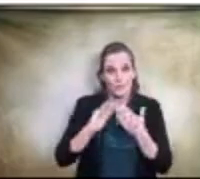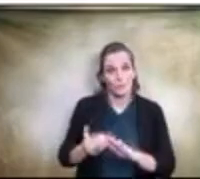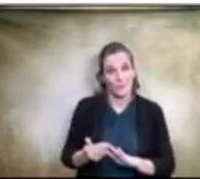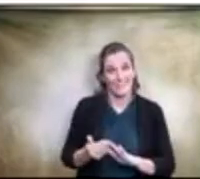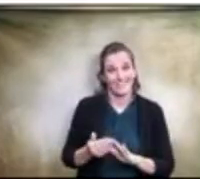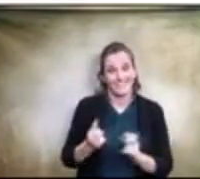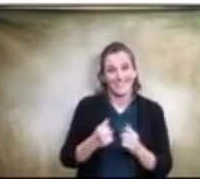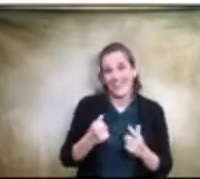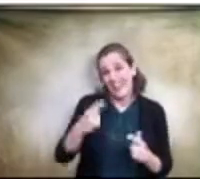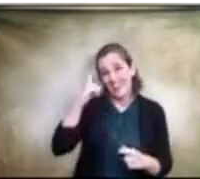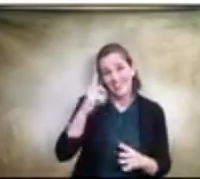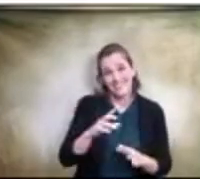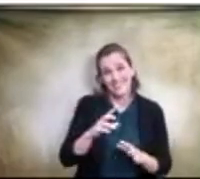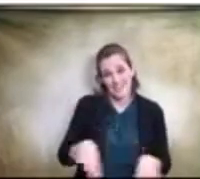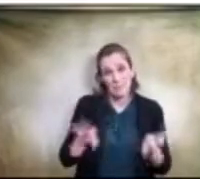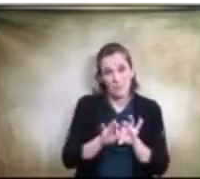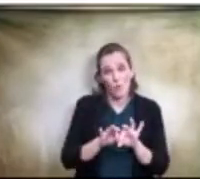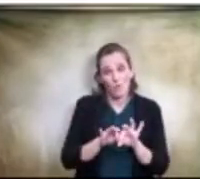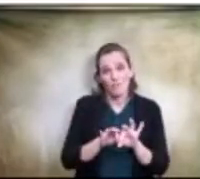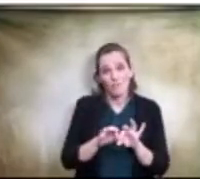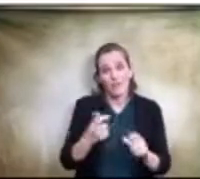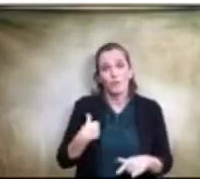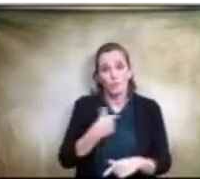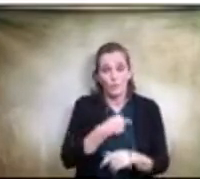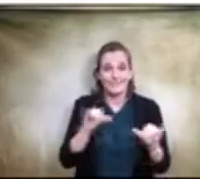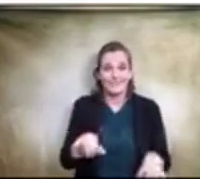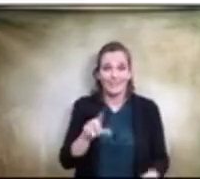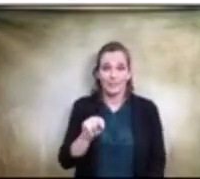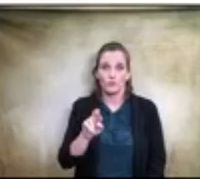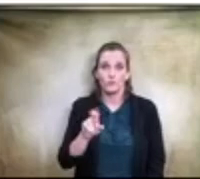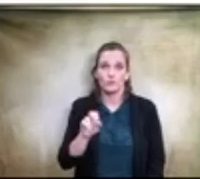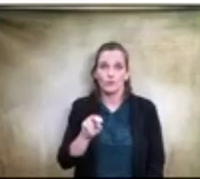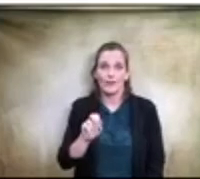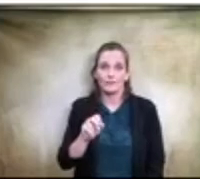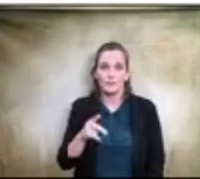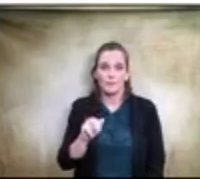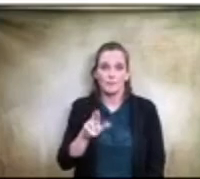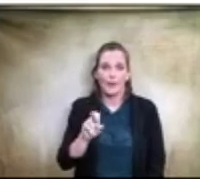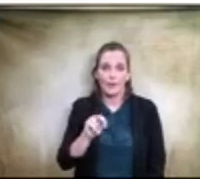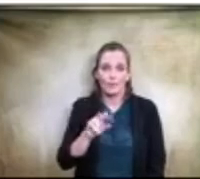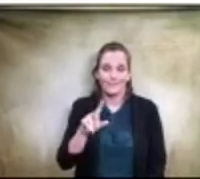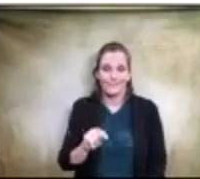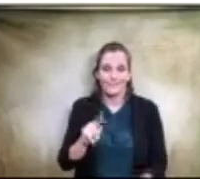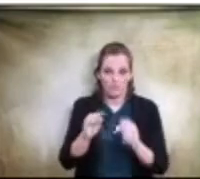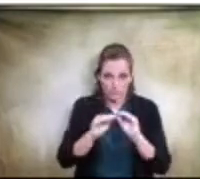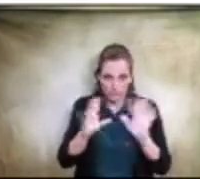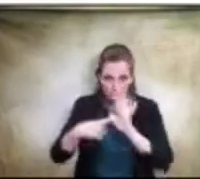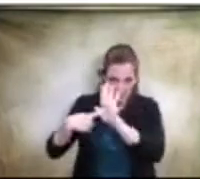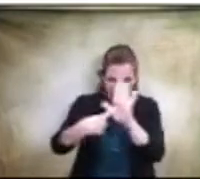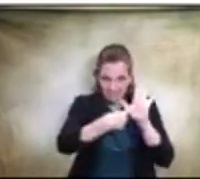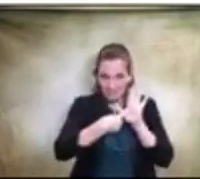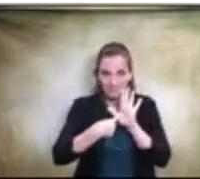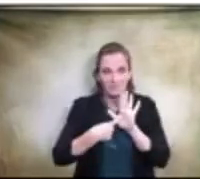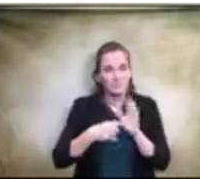important that we stay transparent and that we don't do a lot of changes in the bond without some